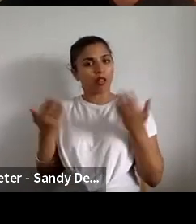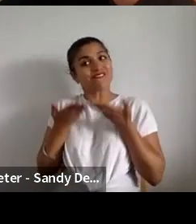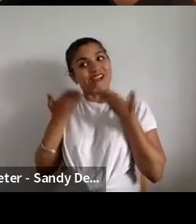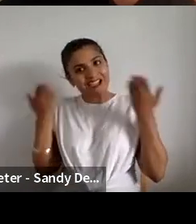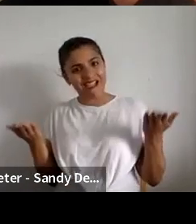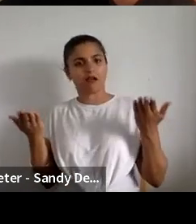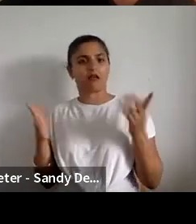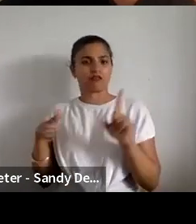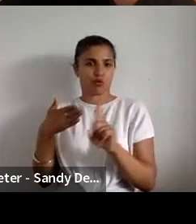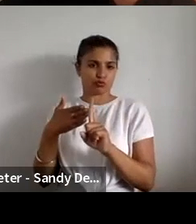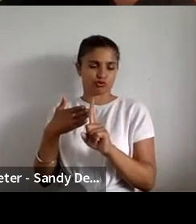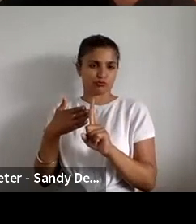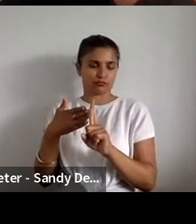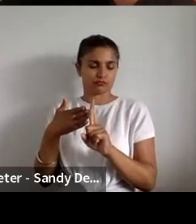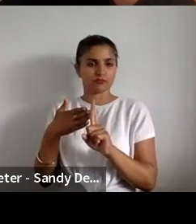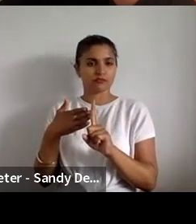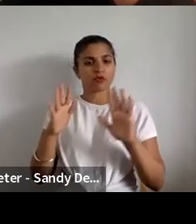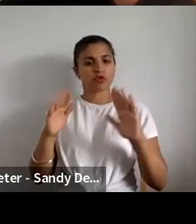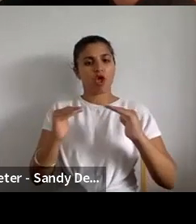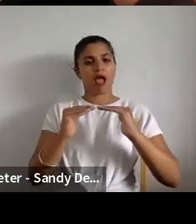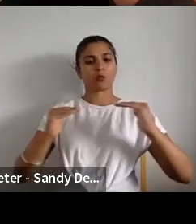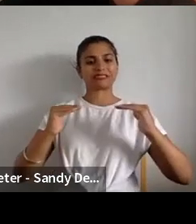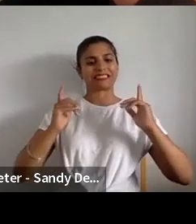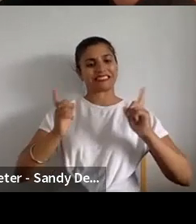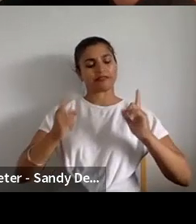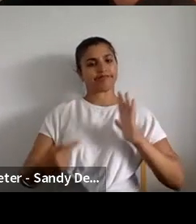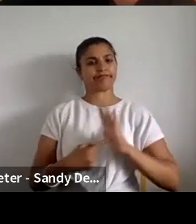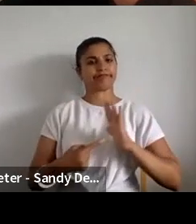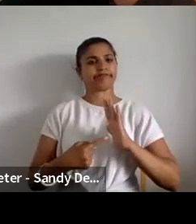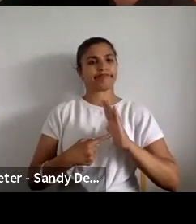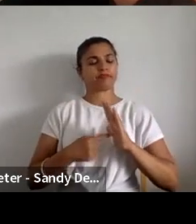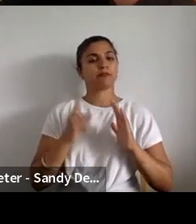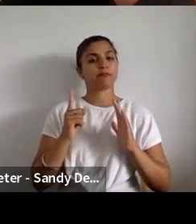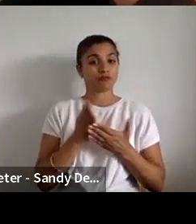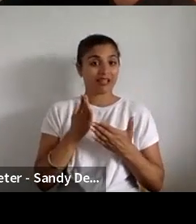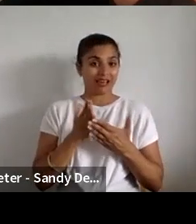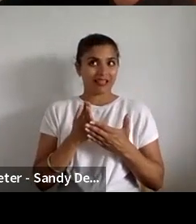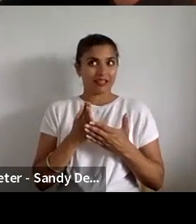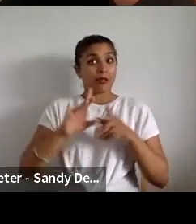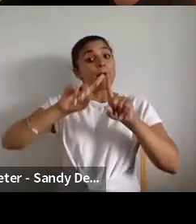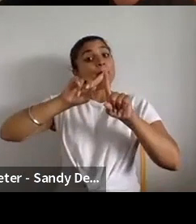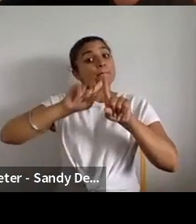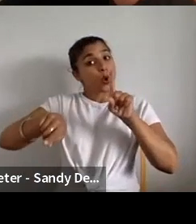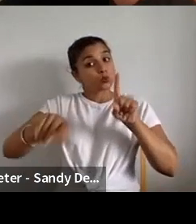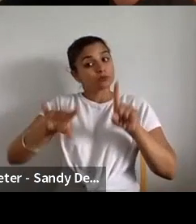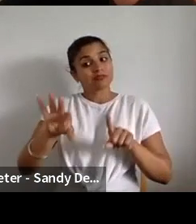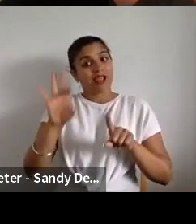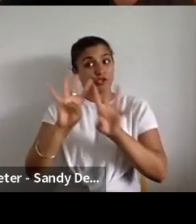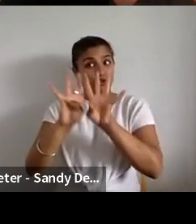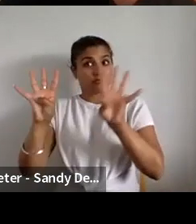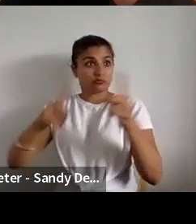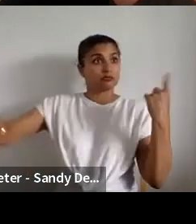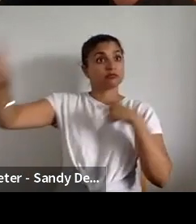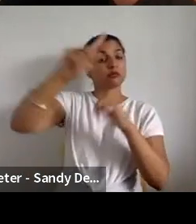putting equity at the heart of the selection process, which is what most selection panels and processes